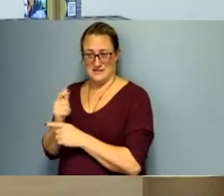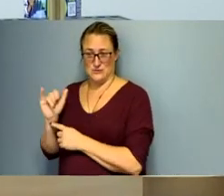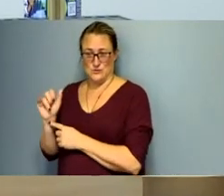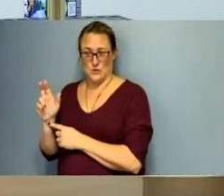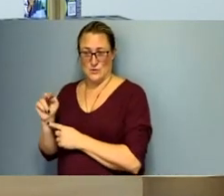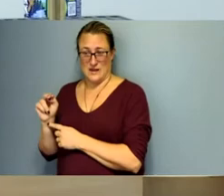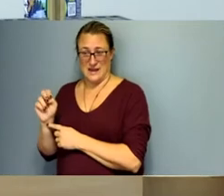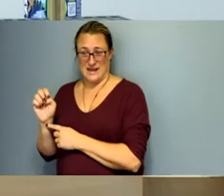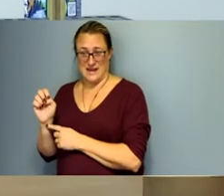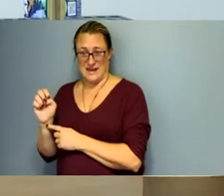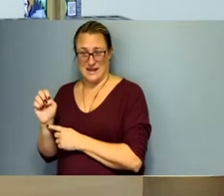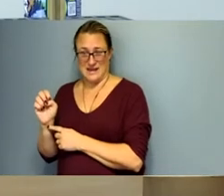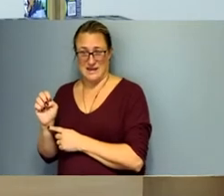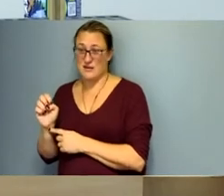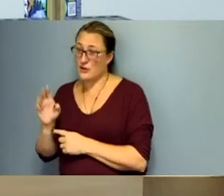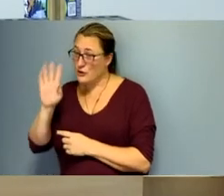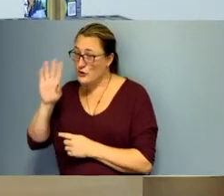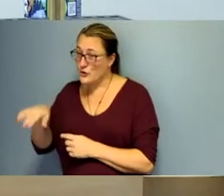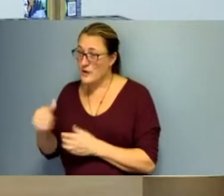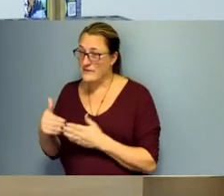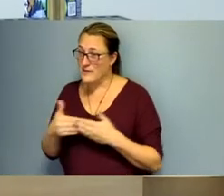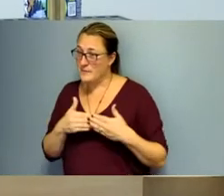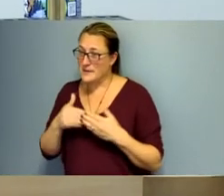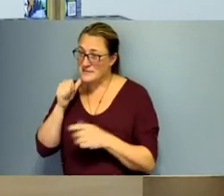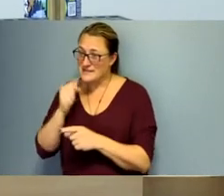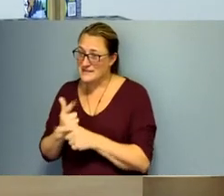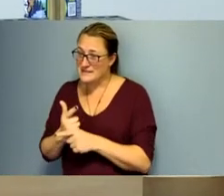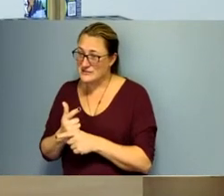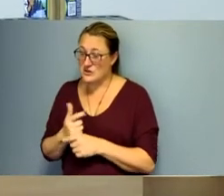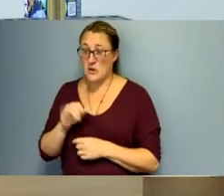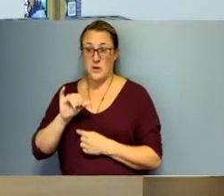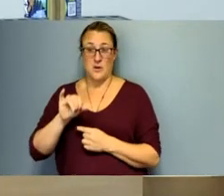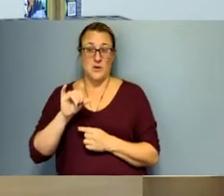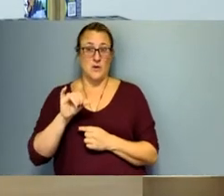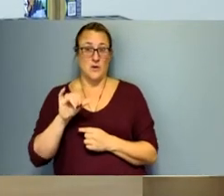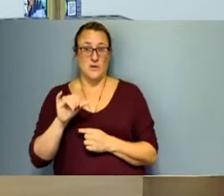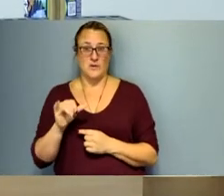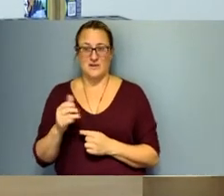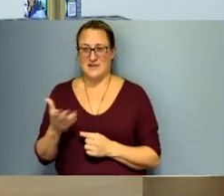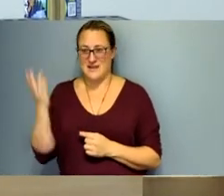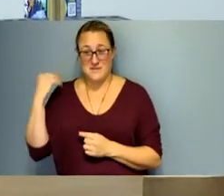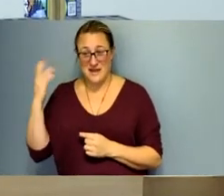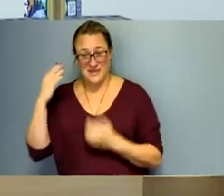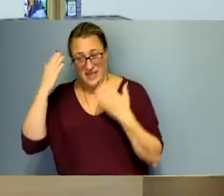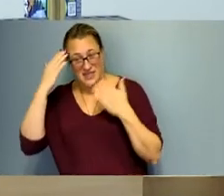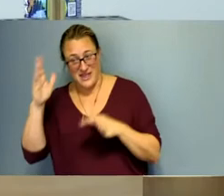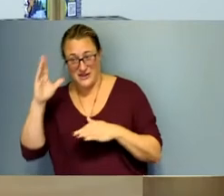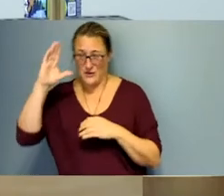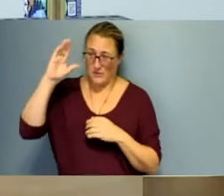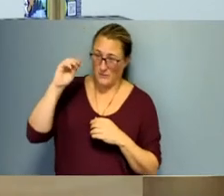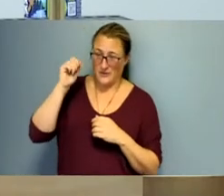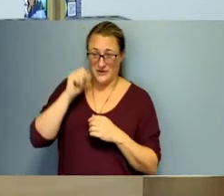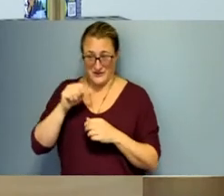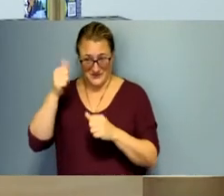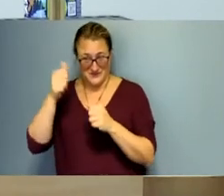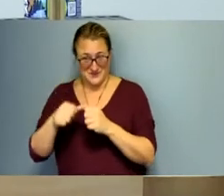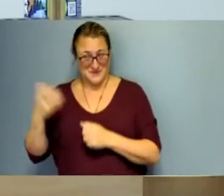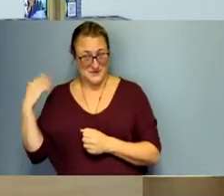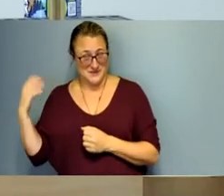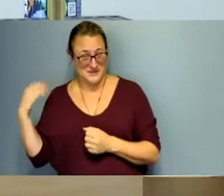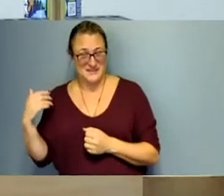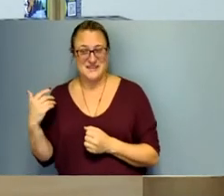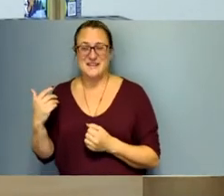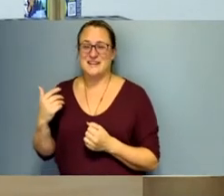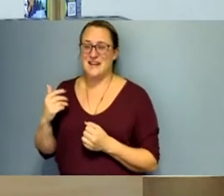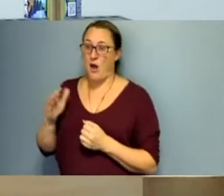that you know you have a baby sister back then you know people didn't know whether they were going to have a boy or a girl and uh